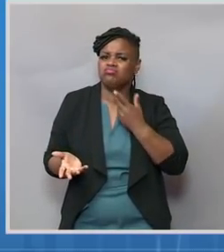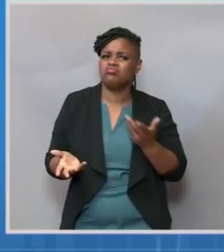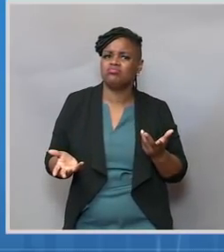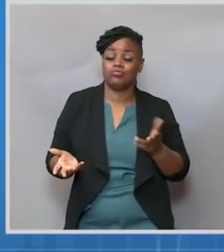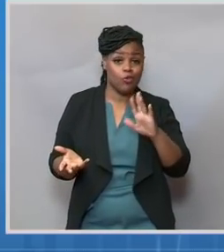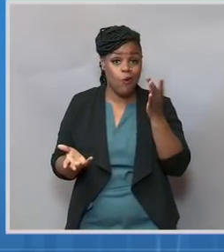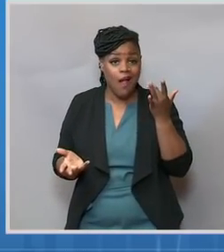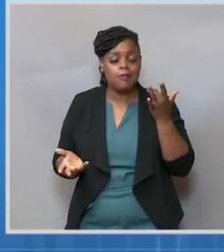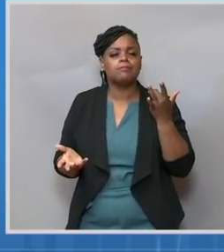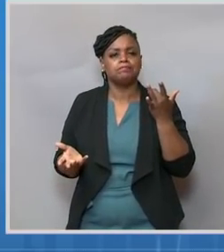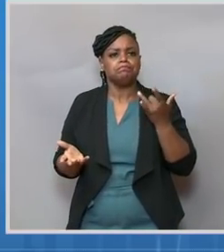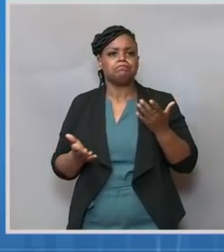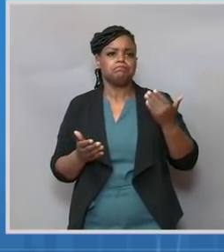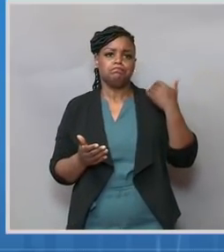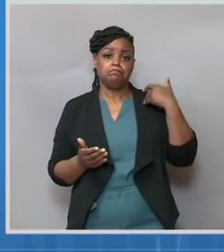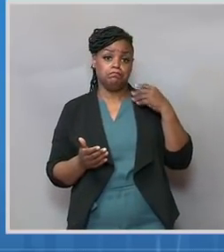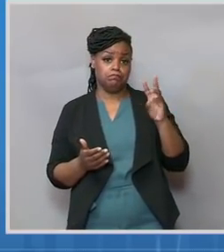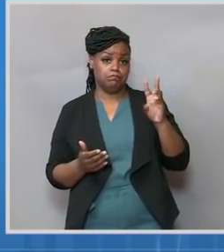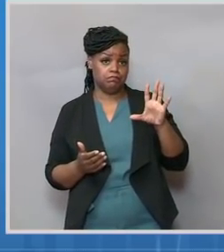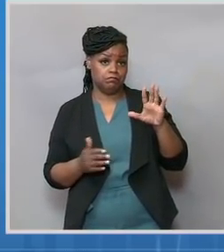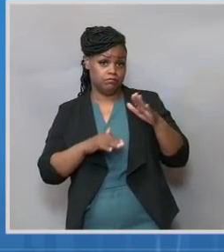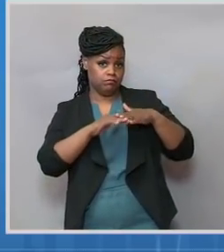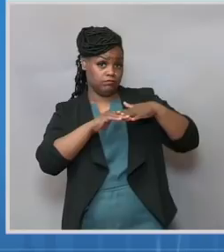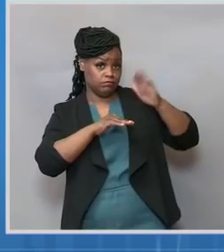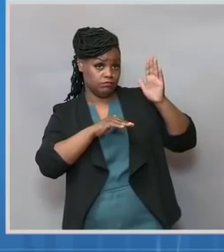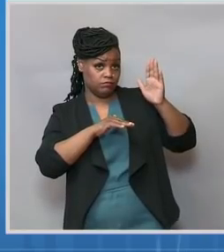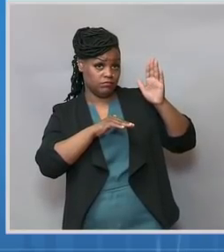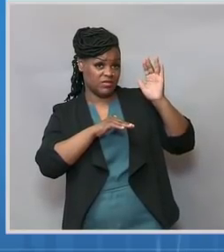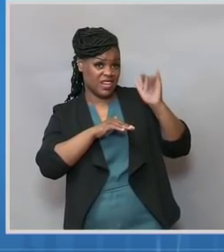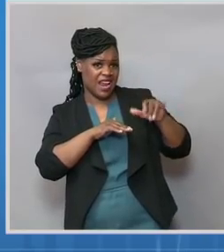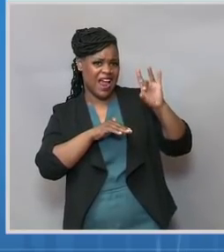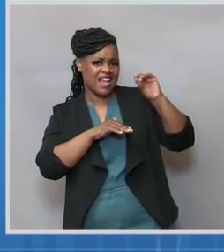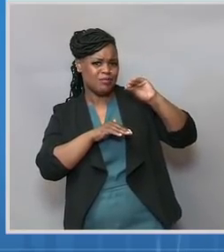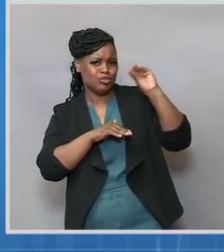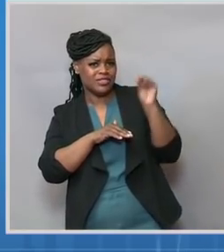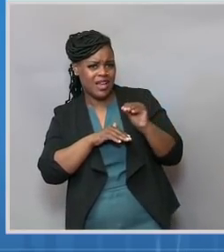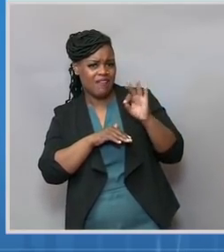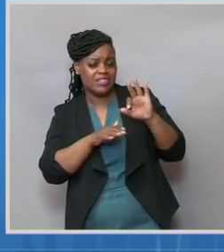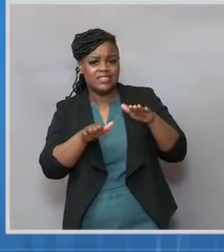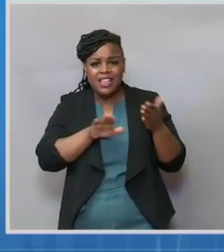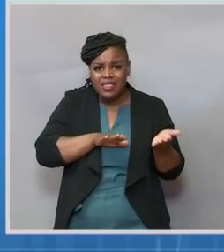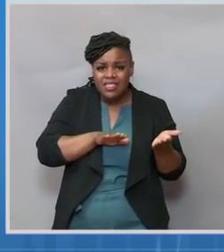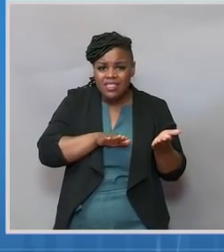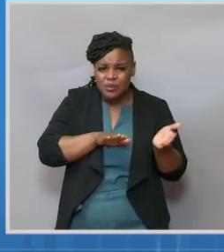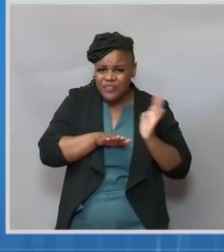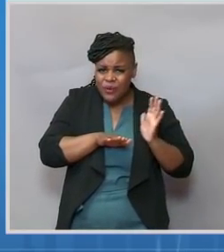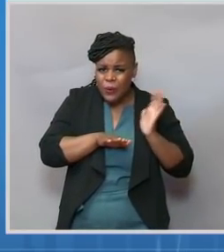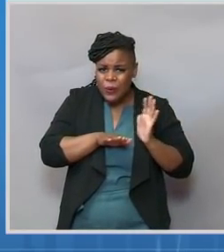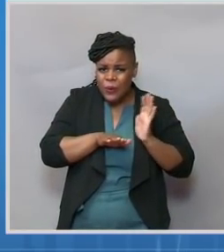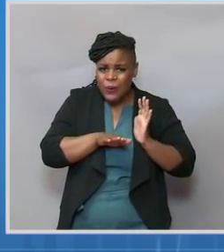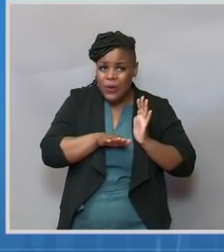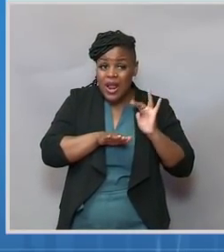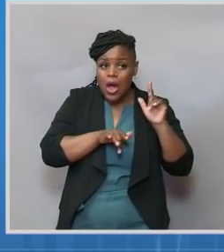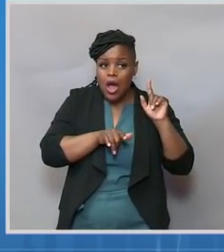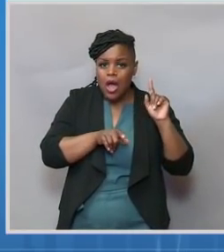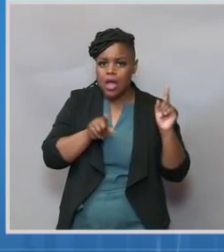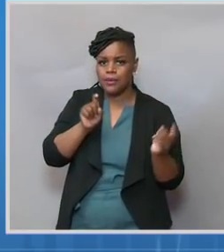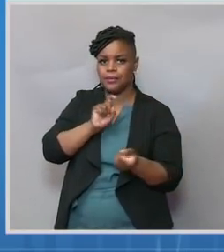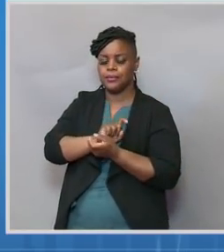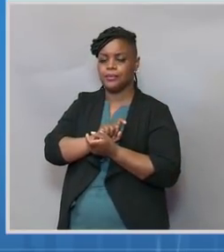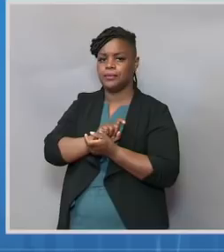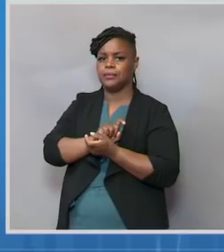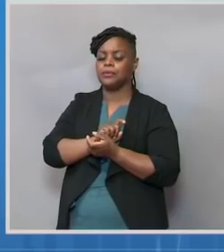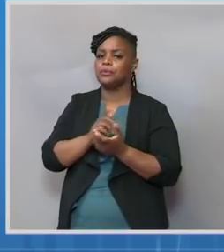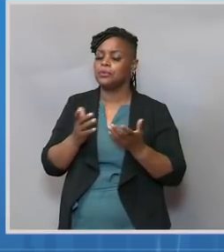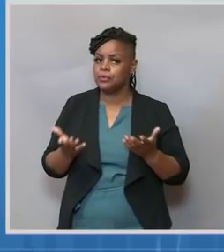percent of COVID deaths. There's also been a 70 percent decrease in hospitalization. So we need to make sure that vaccines are accessible.